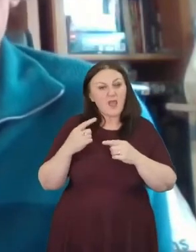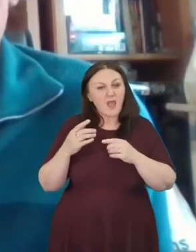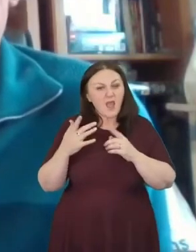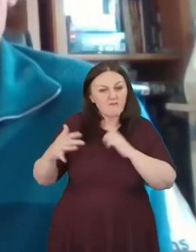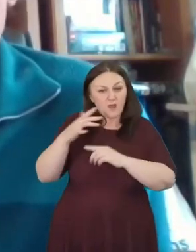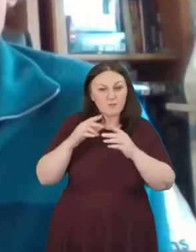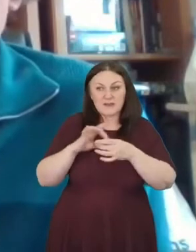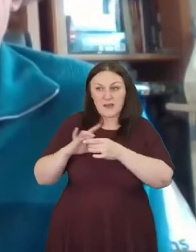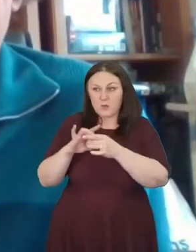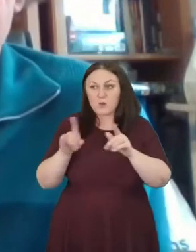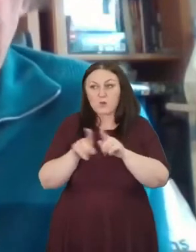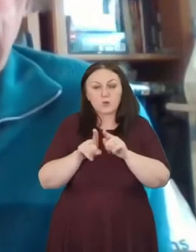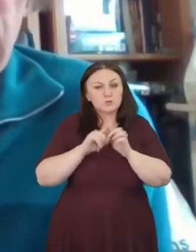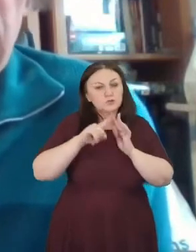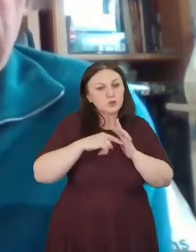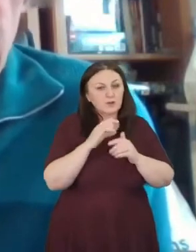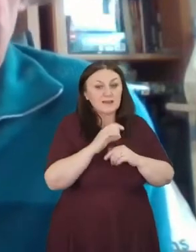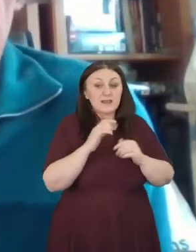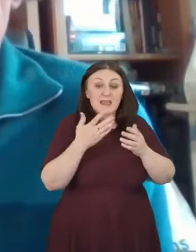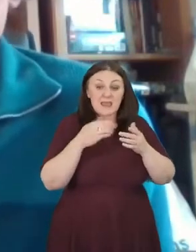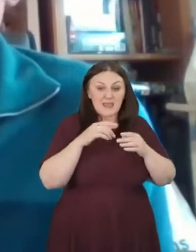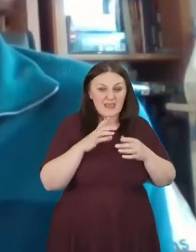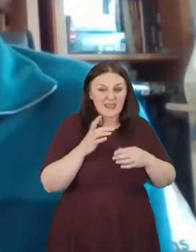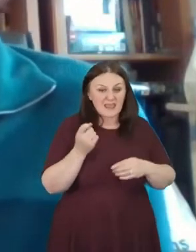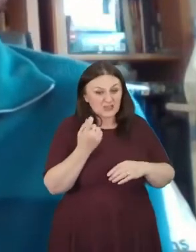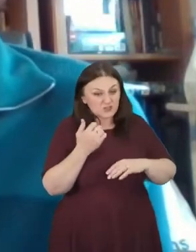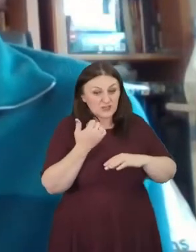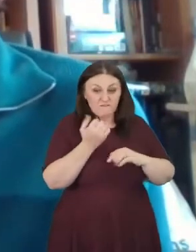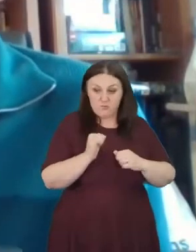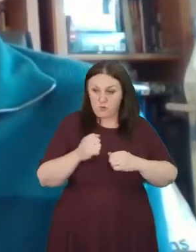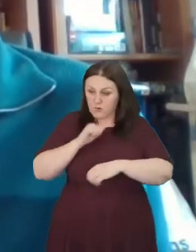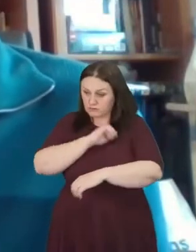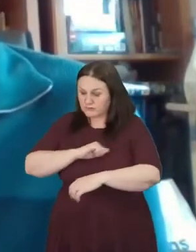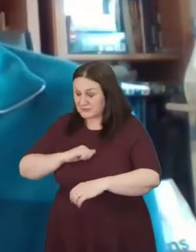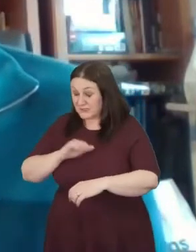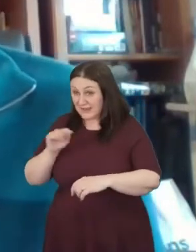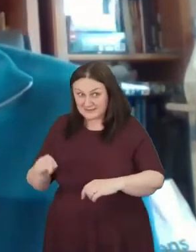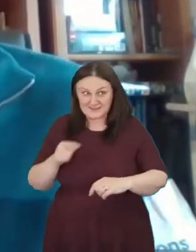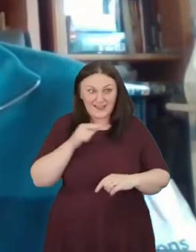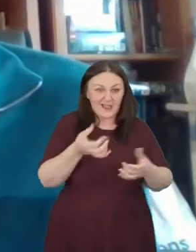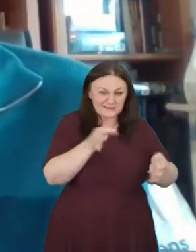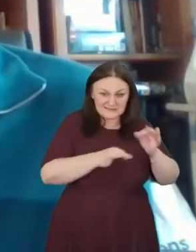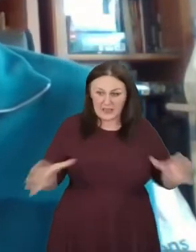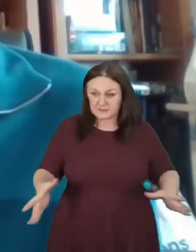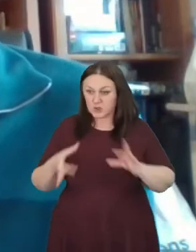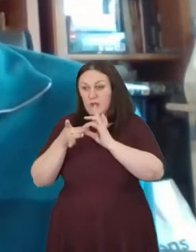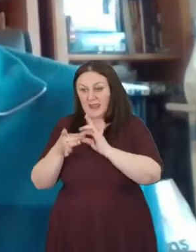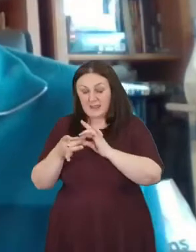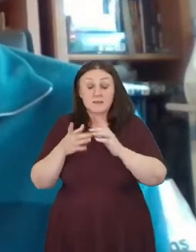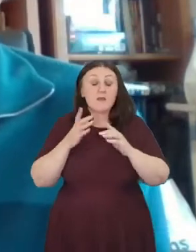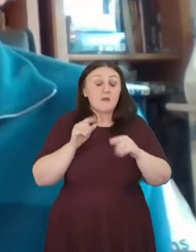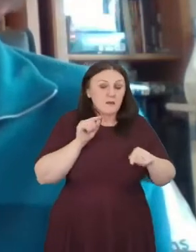educational charity connecting science, the environment, and Christianity. I want you to imagine for a minute the